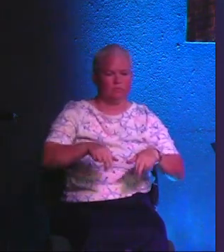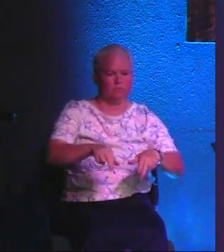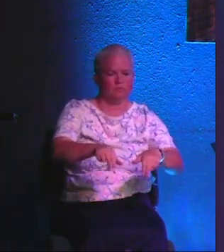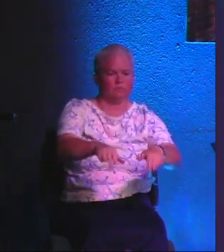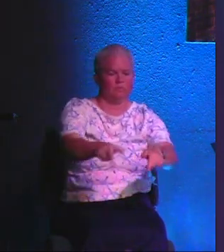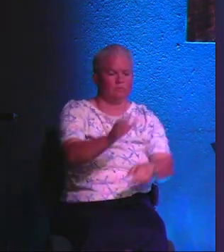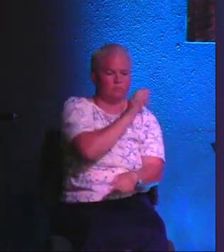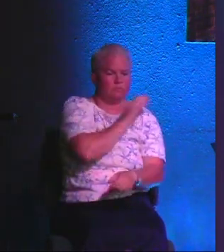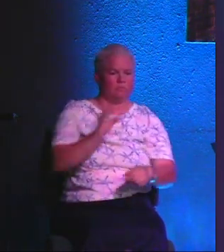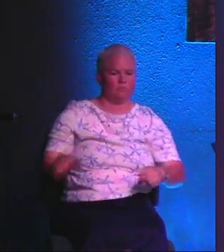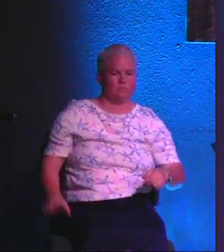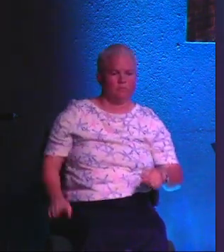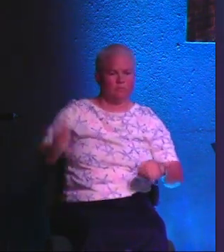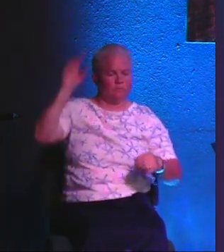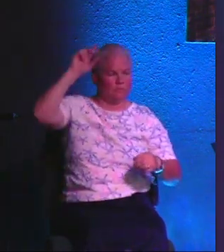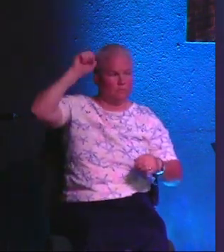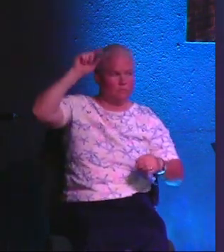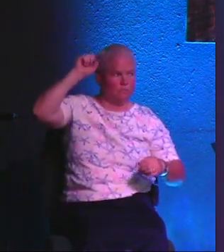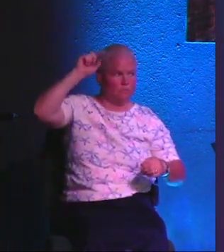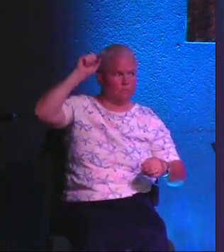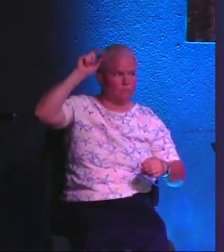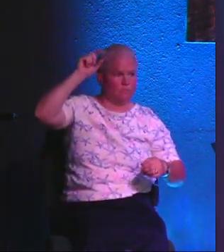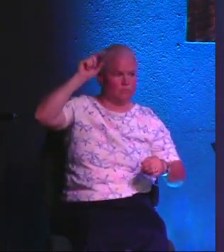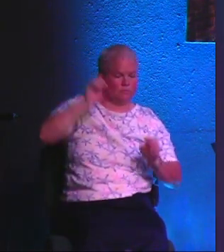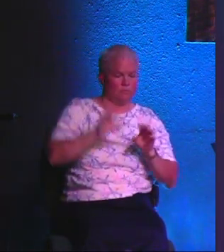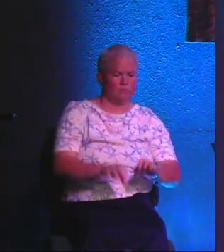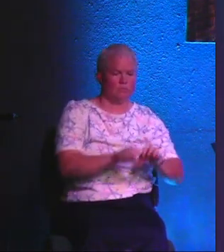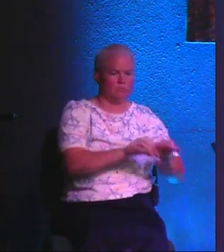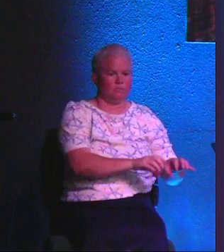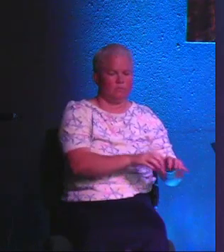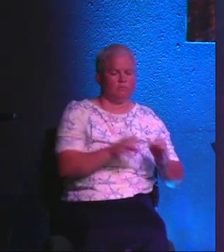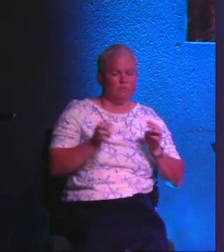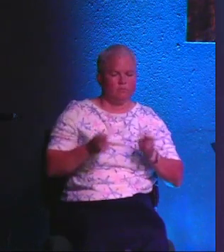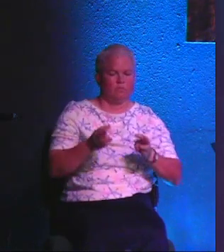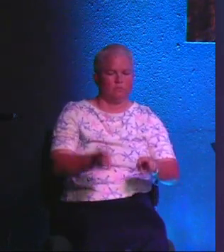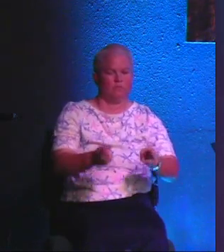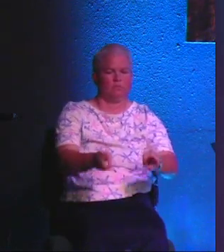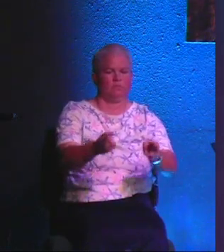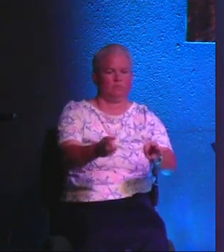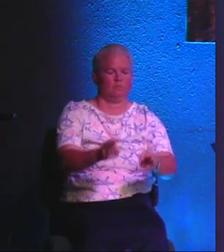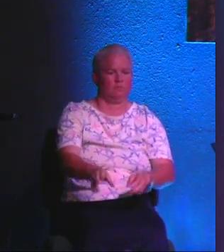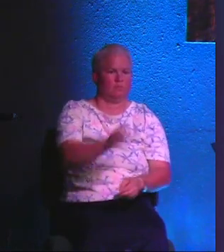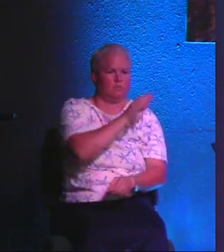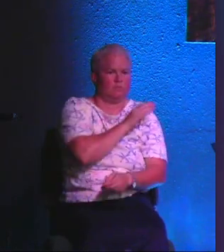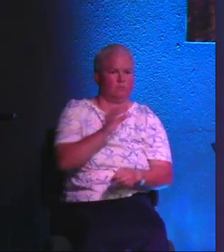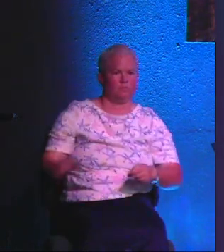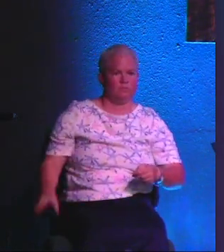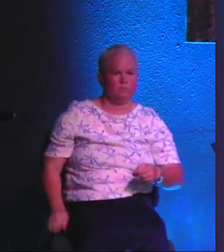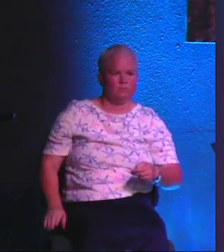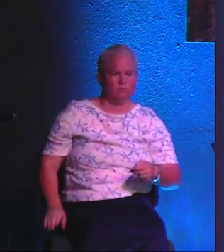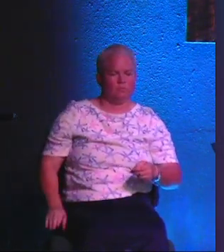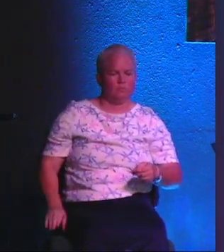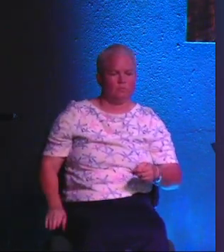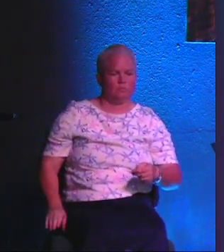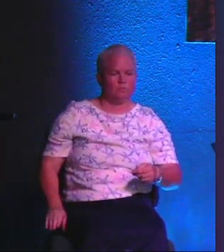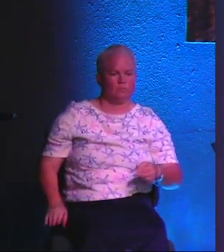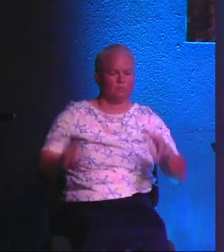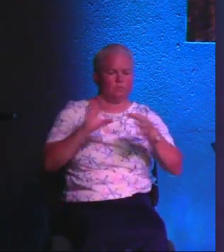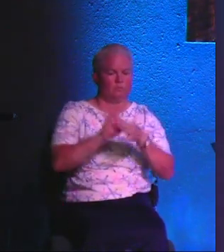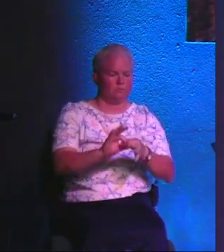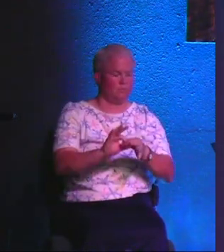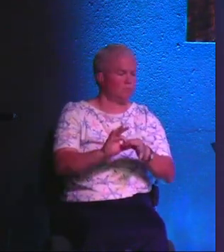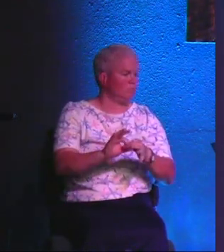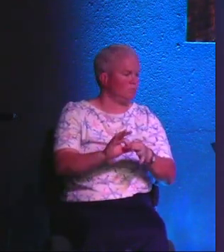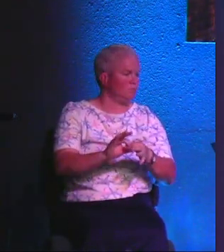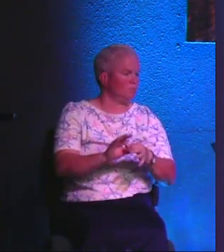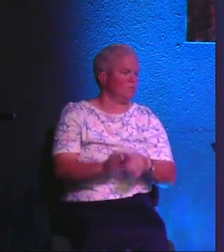in Christ, but not just an understanding, an actual action that we are walking in Christ. And this means that we are in union